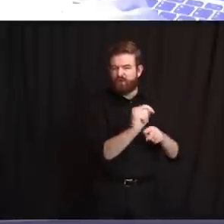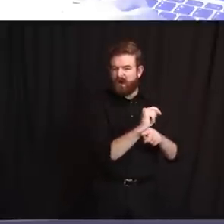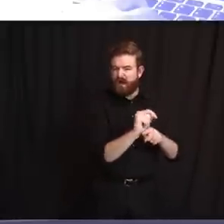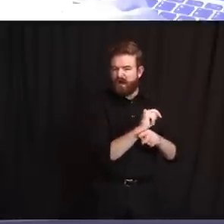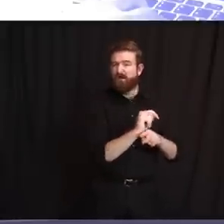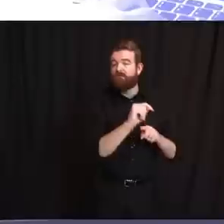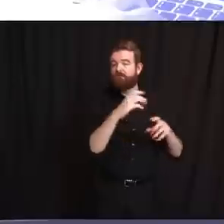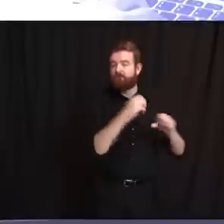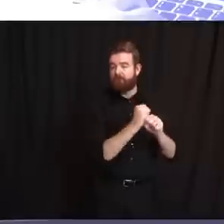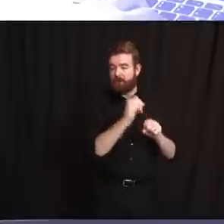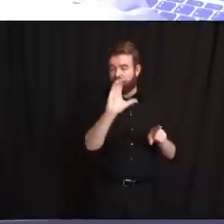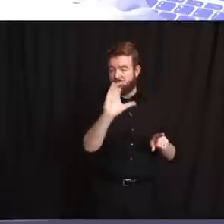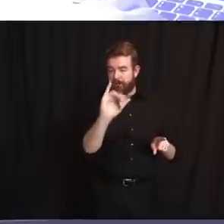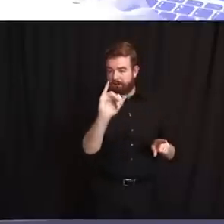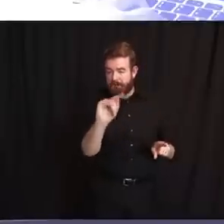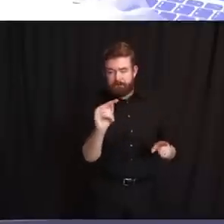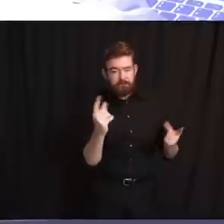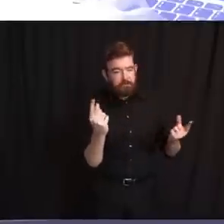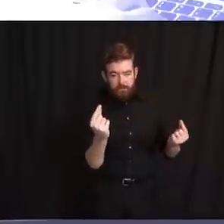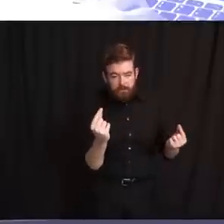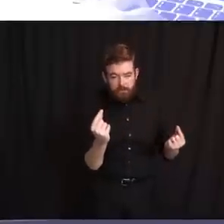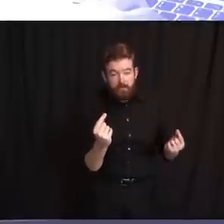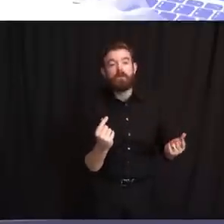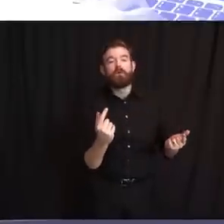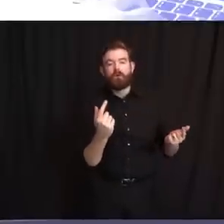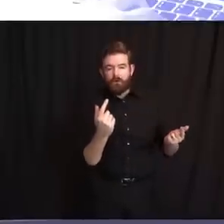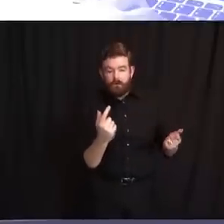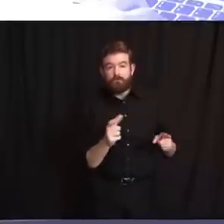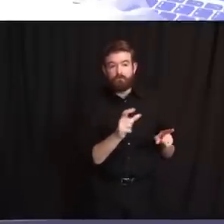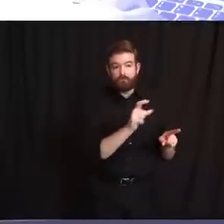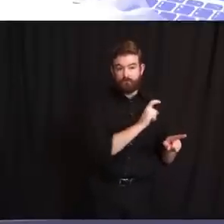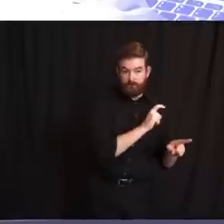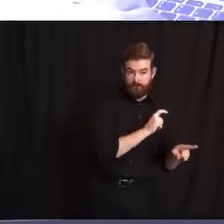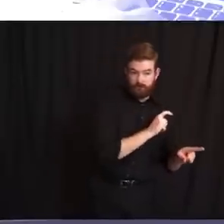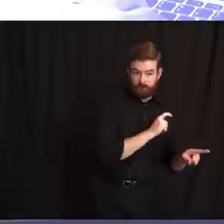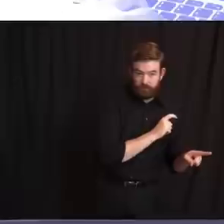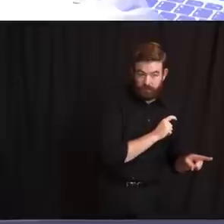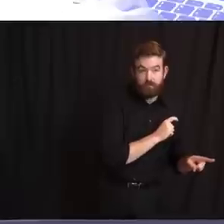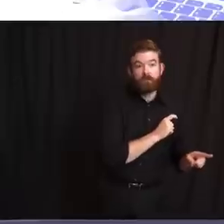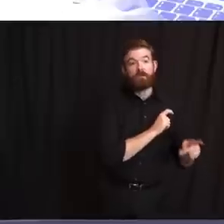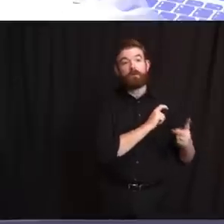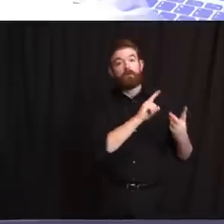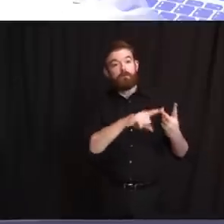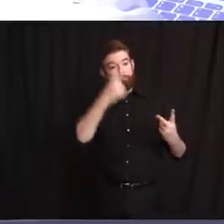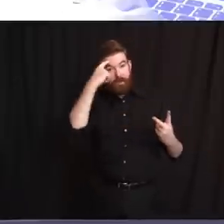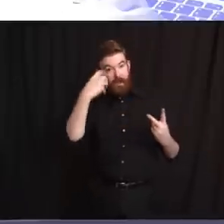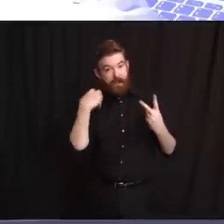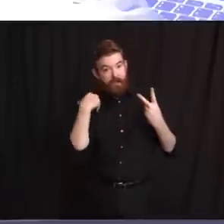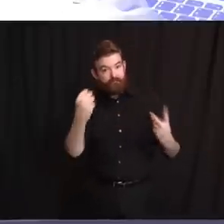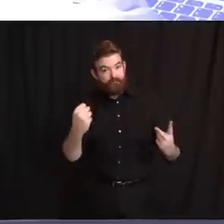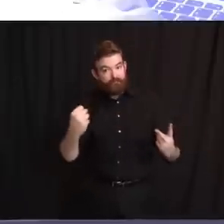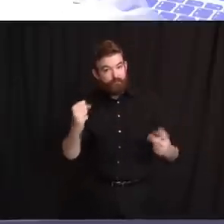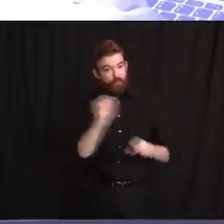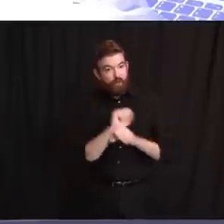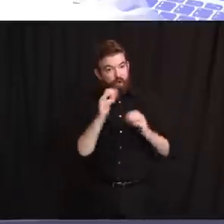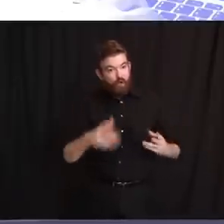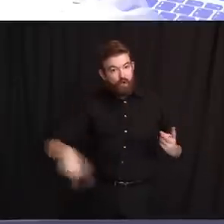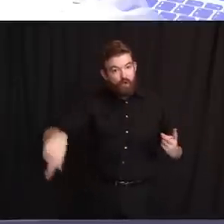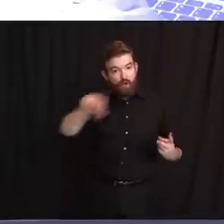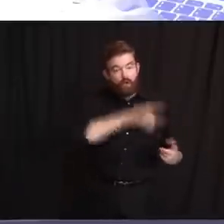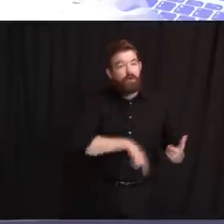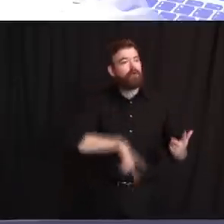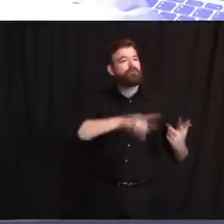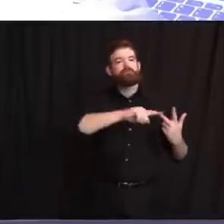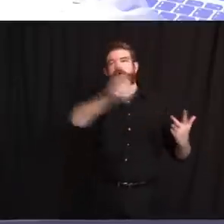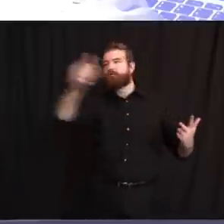training that brings together law enforcement officers, mental health professionals, and other stakeholders. And it gives them the knowledge and